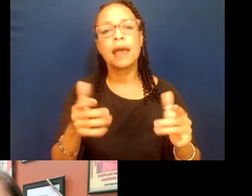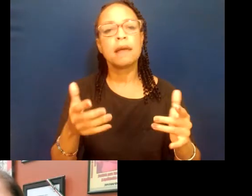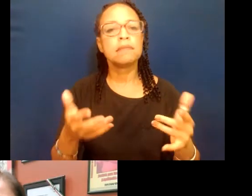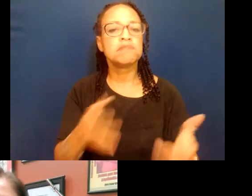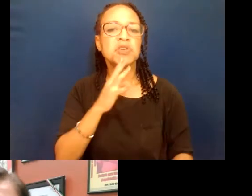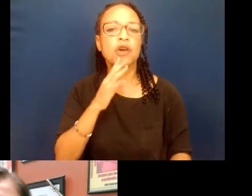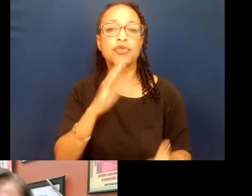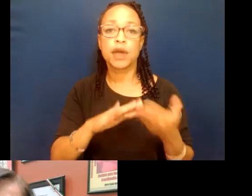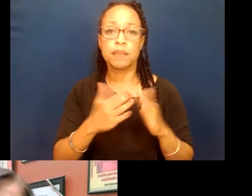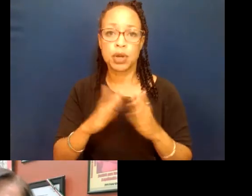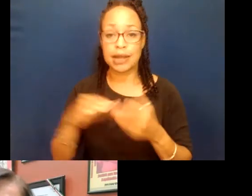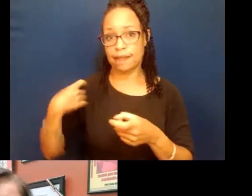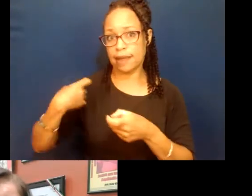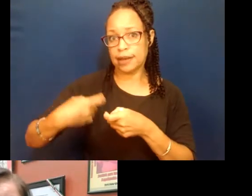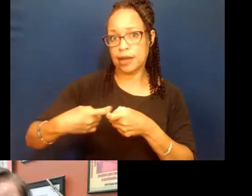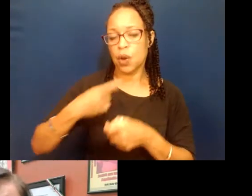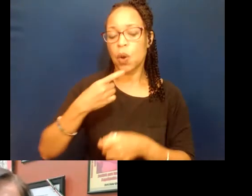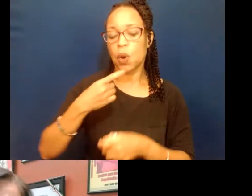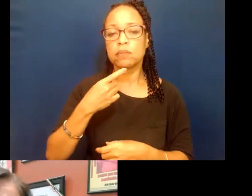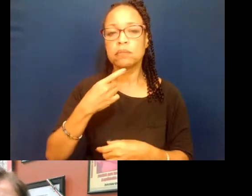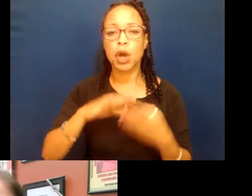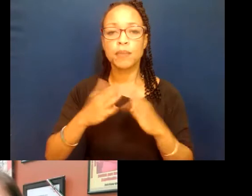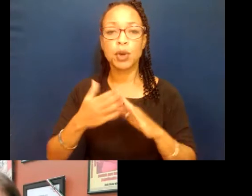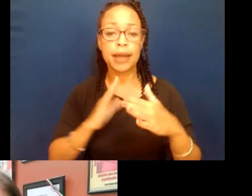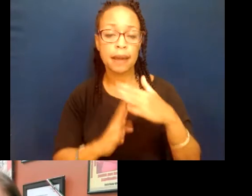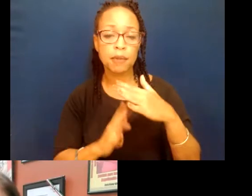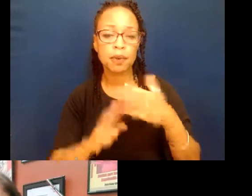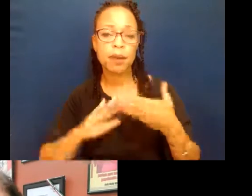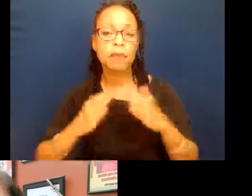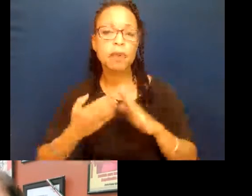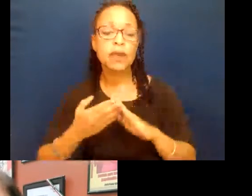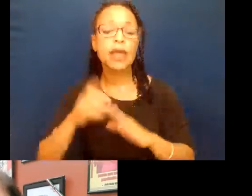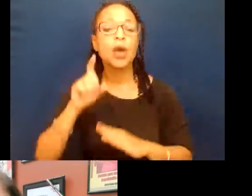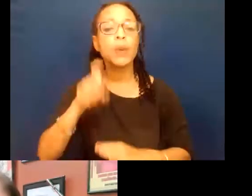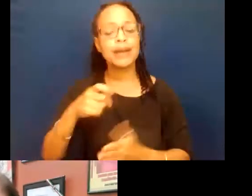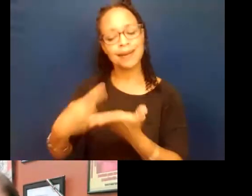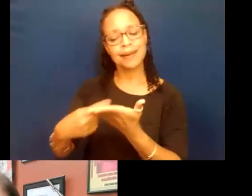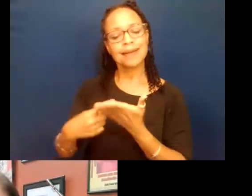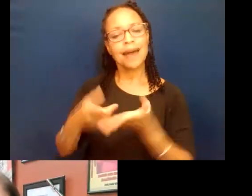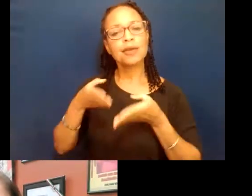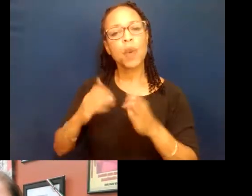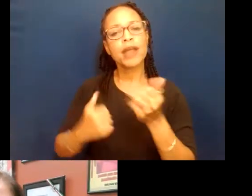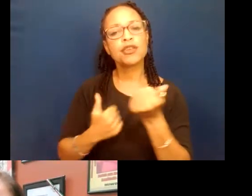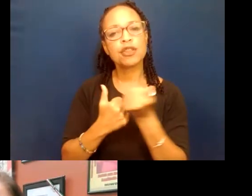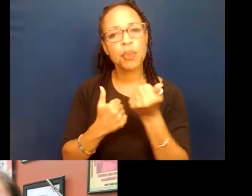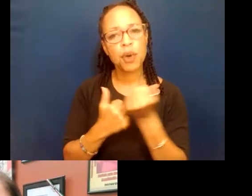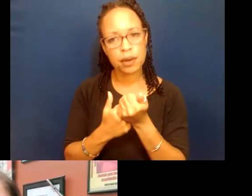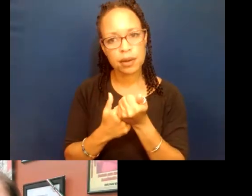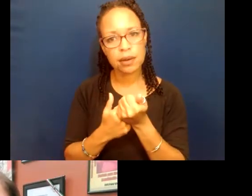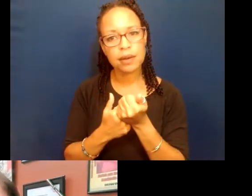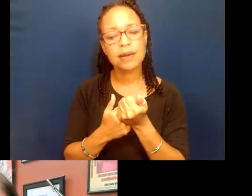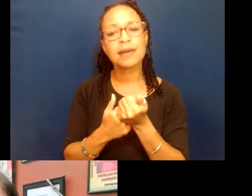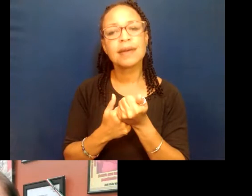inmigrante, pues entonces tienes que hablar de una manera pro-inmigrante. And lastly, if you're going to be talking to a community that is Latino,